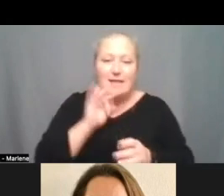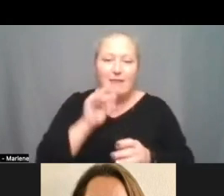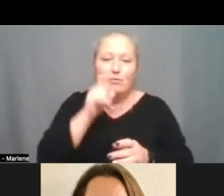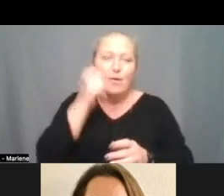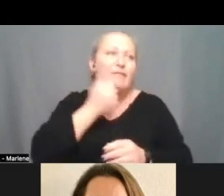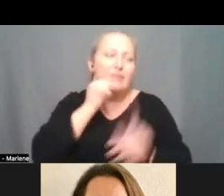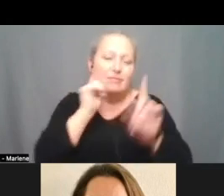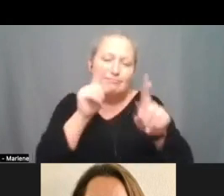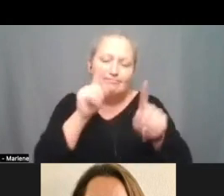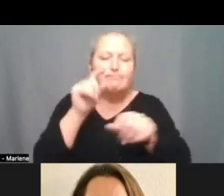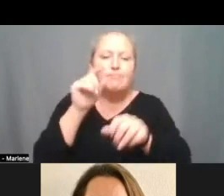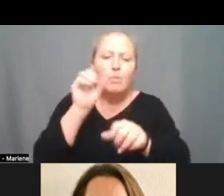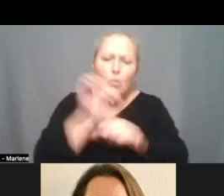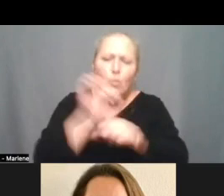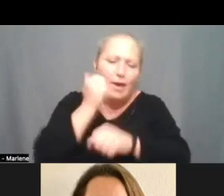putting in the hard work.